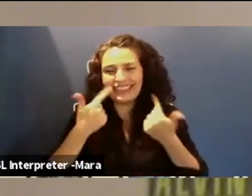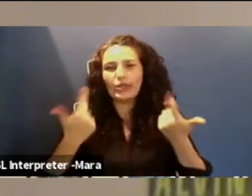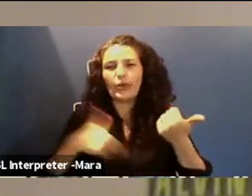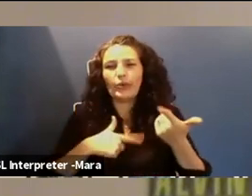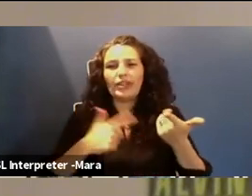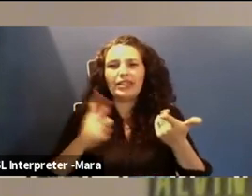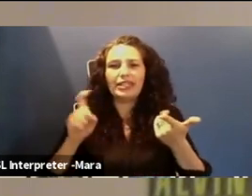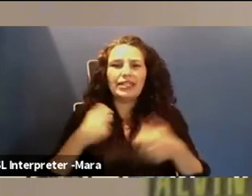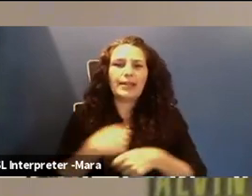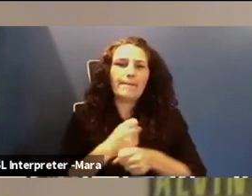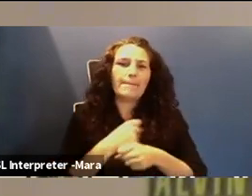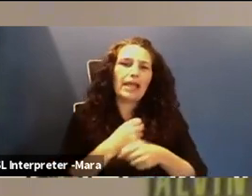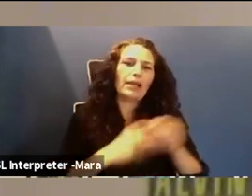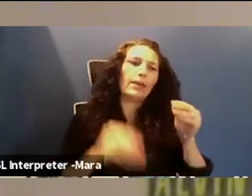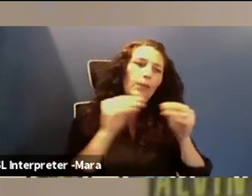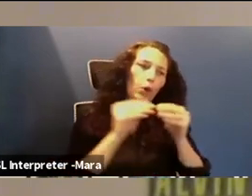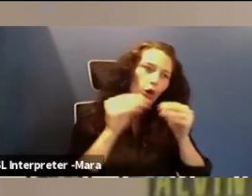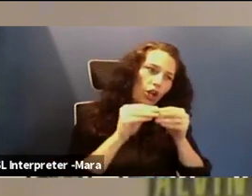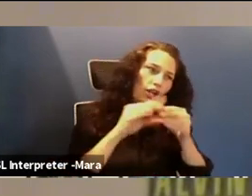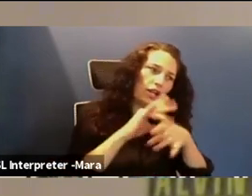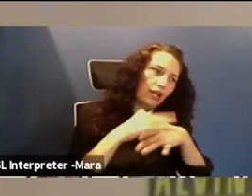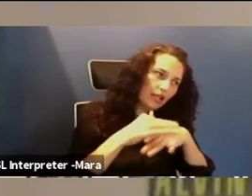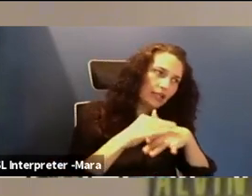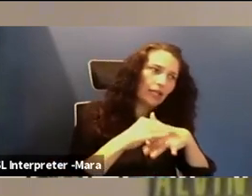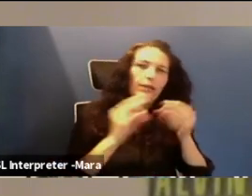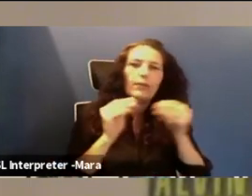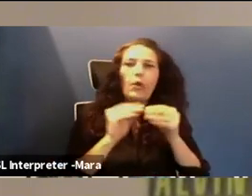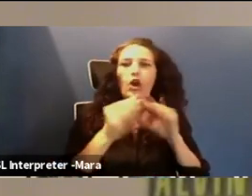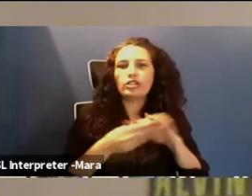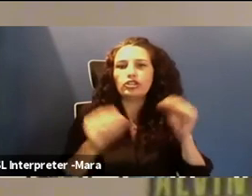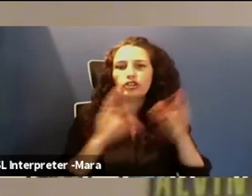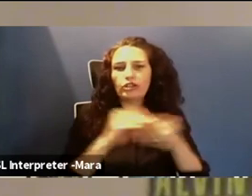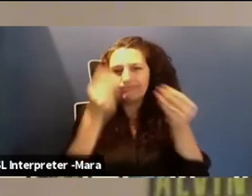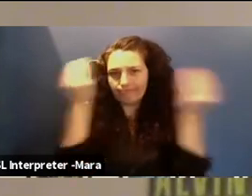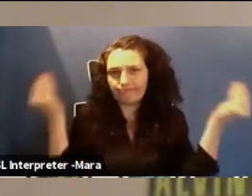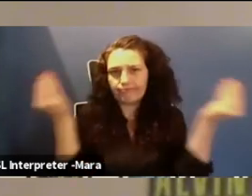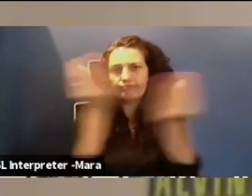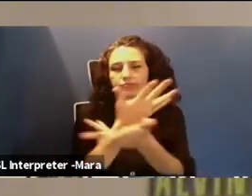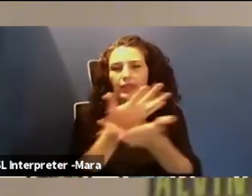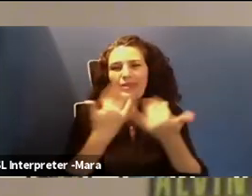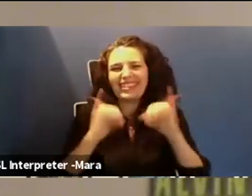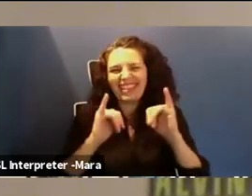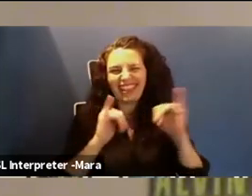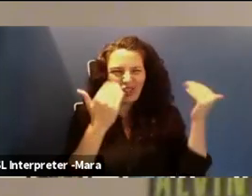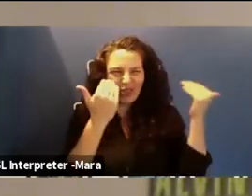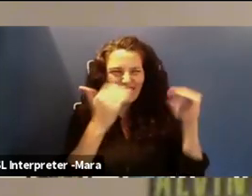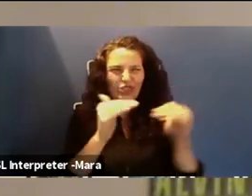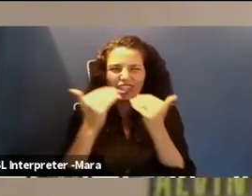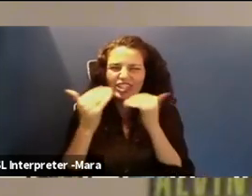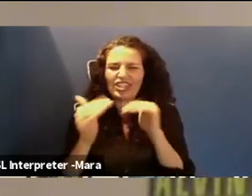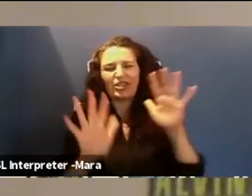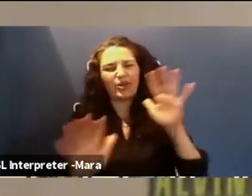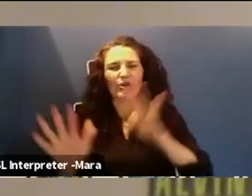content, tell more stories and yet be further restricted in the ways that we can do that. So we're seeing a lot of sort of